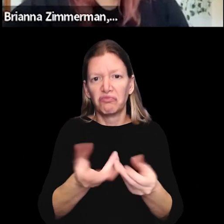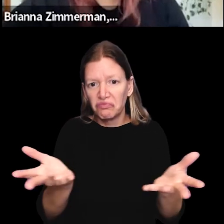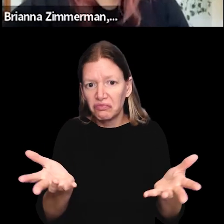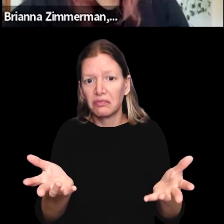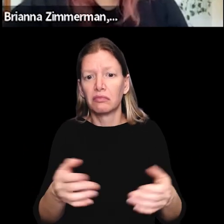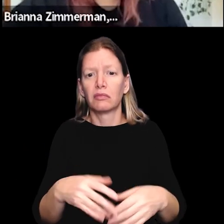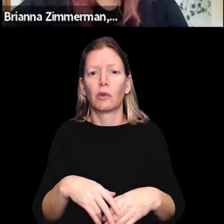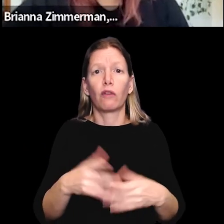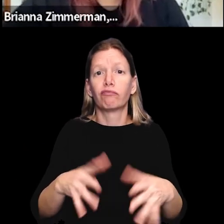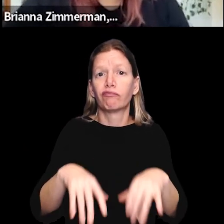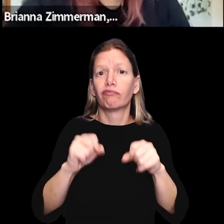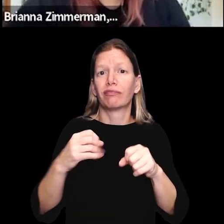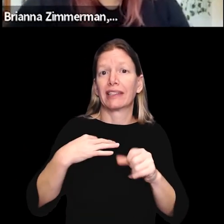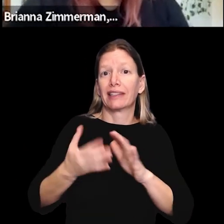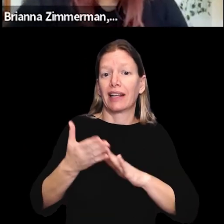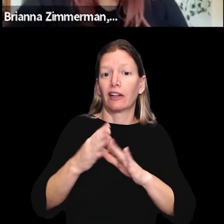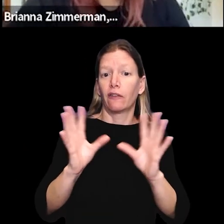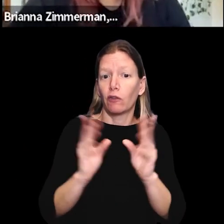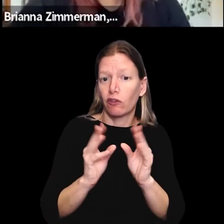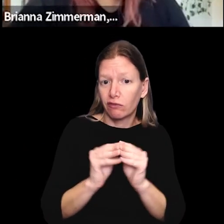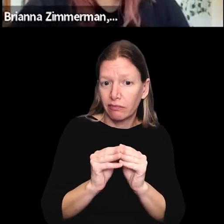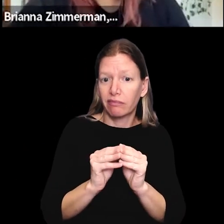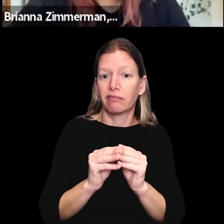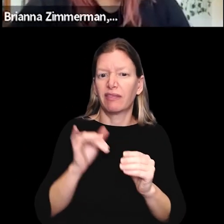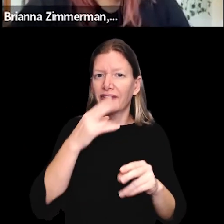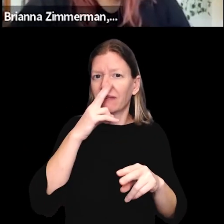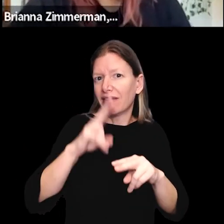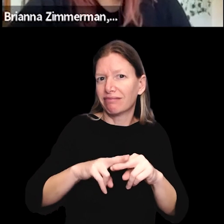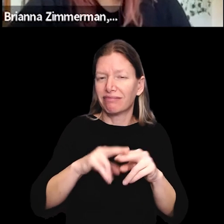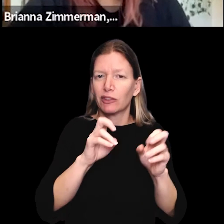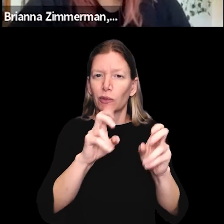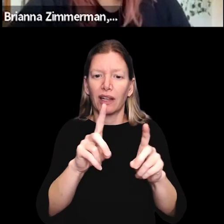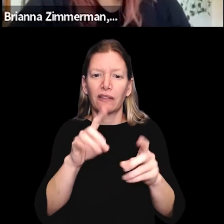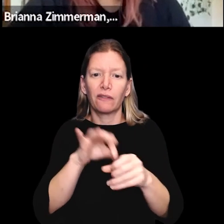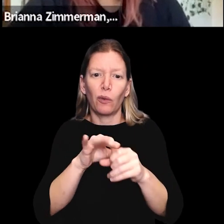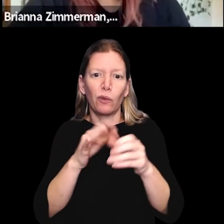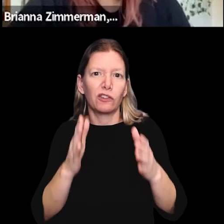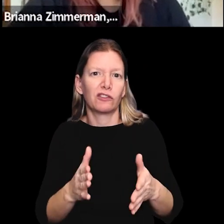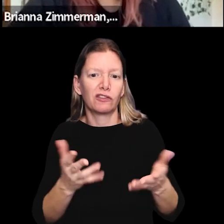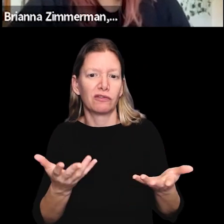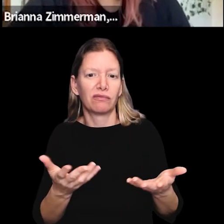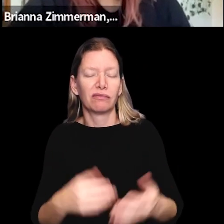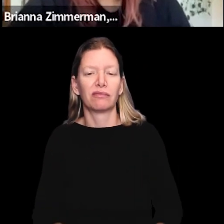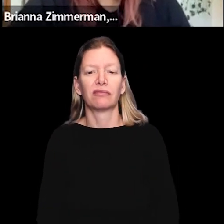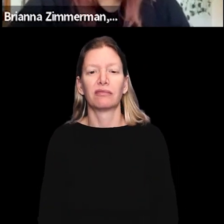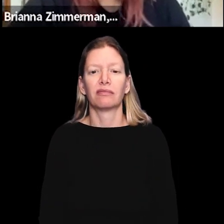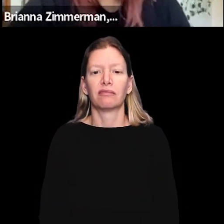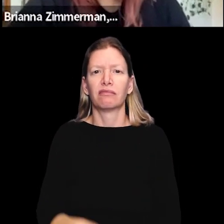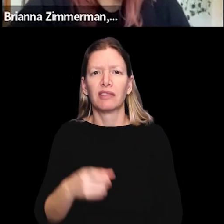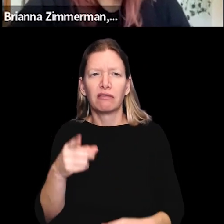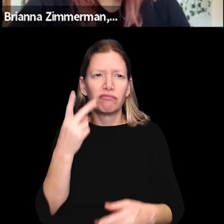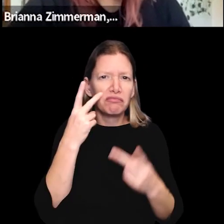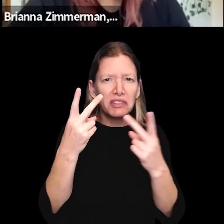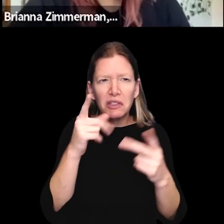candidate candidate questionnaires or holding candidate forums, which can be kind of fun just to educate